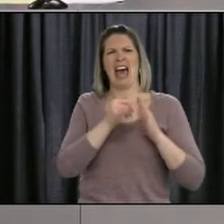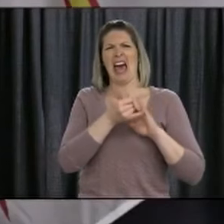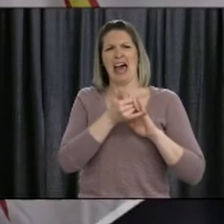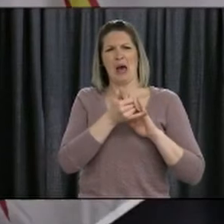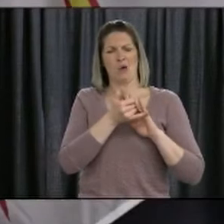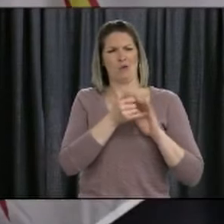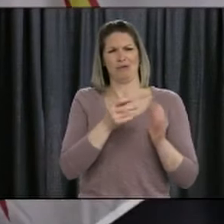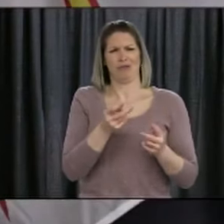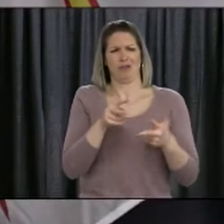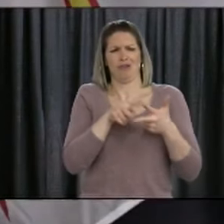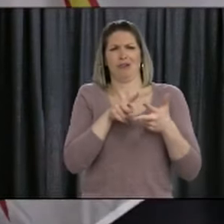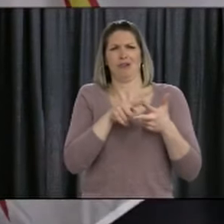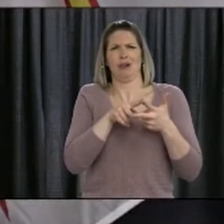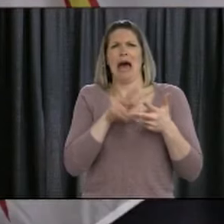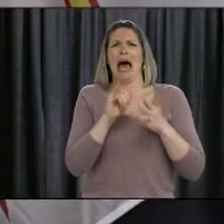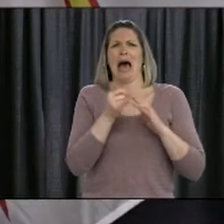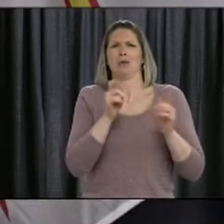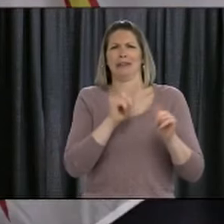what are those differences?